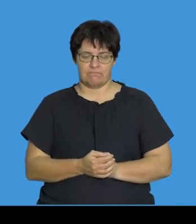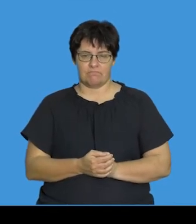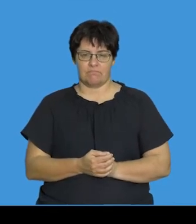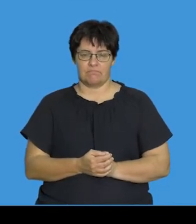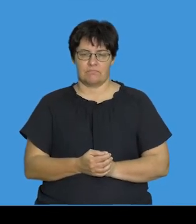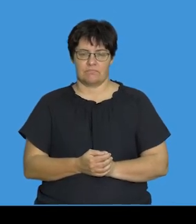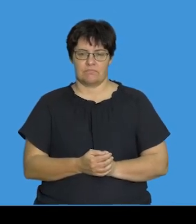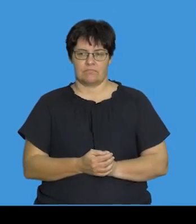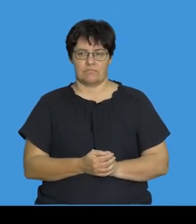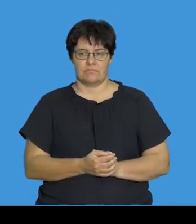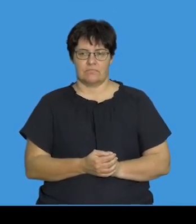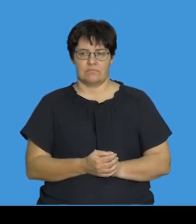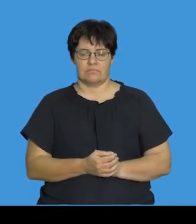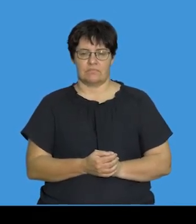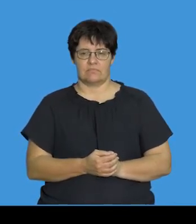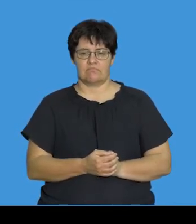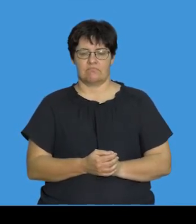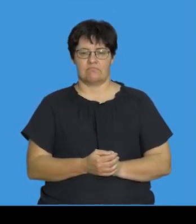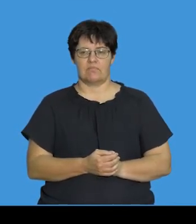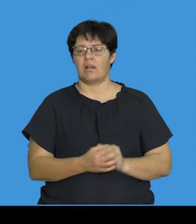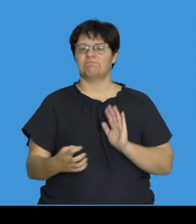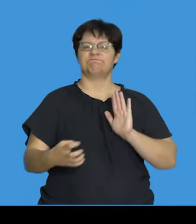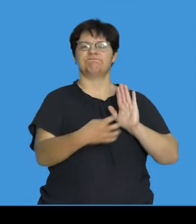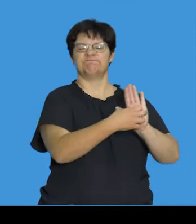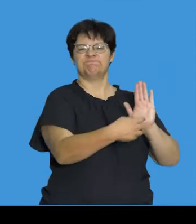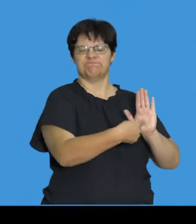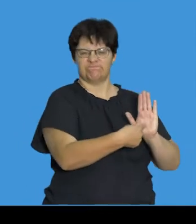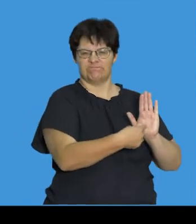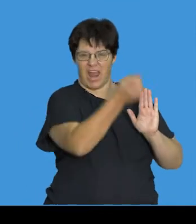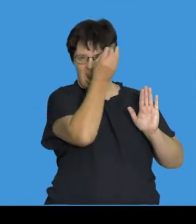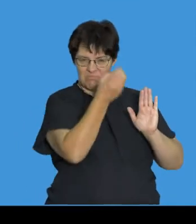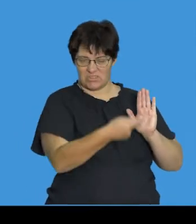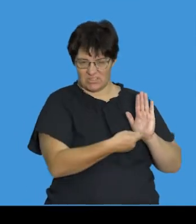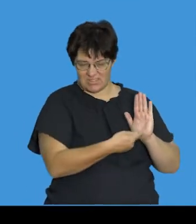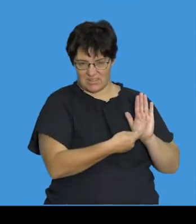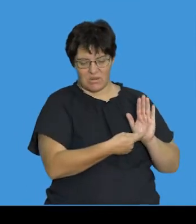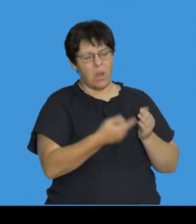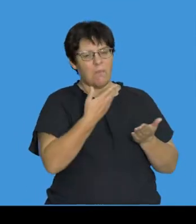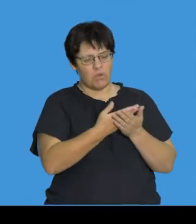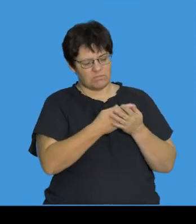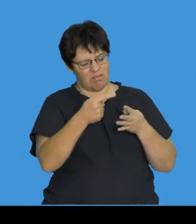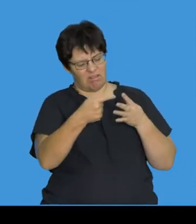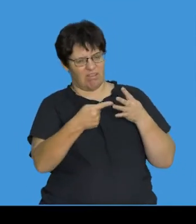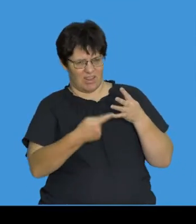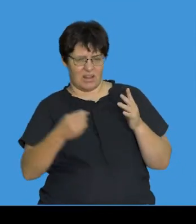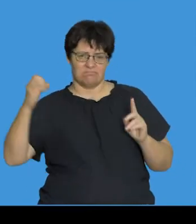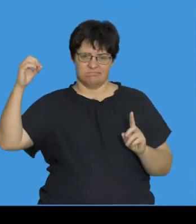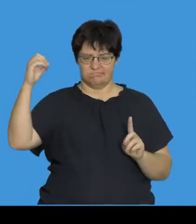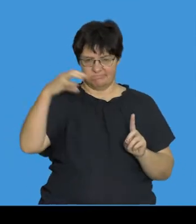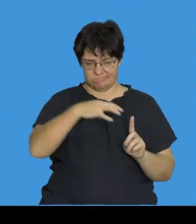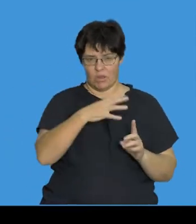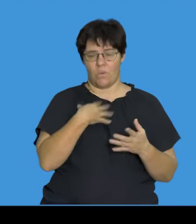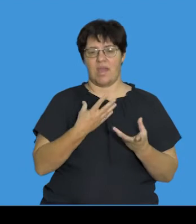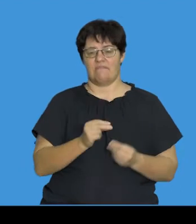So, guys, a very good infographic on the various possible types of radiation or